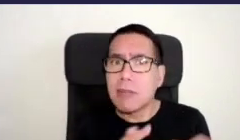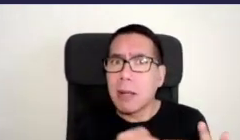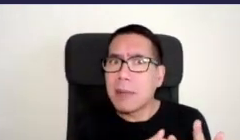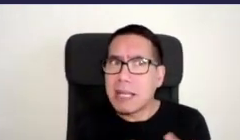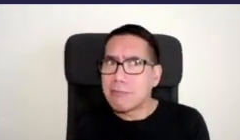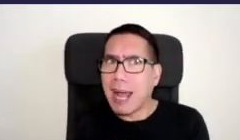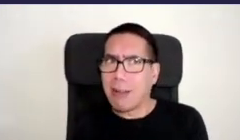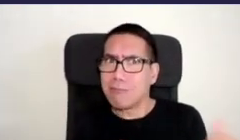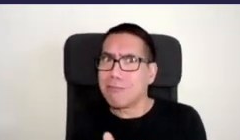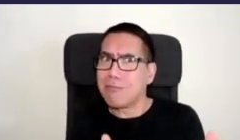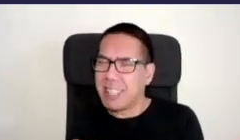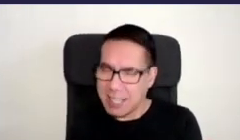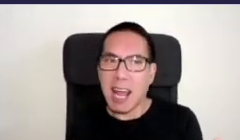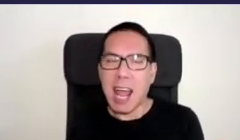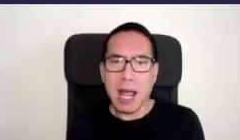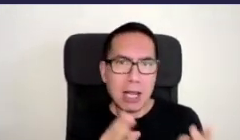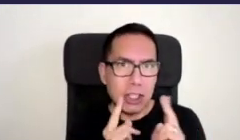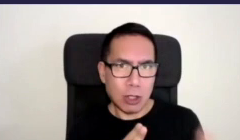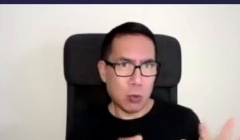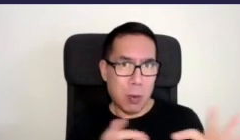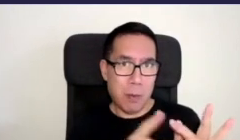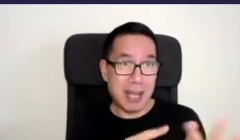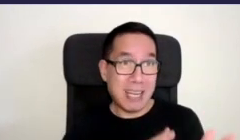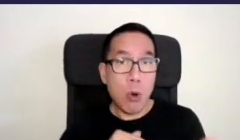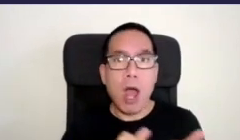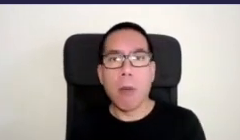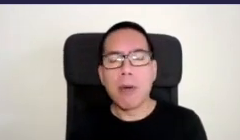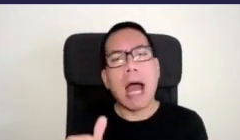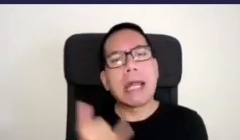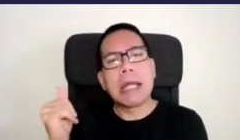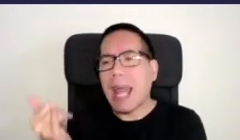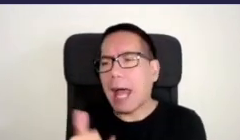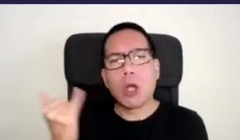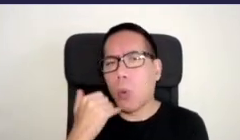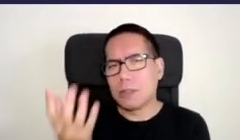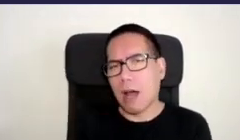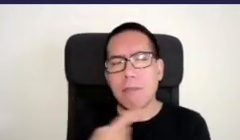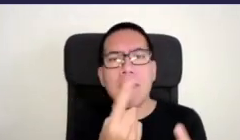and our native bees do need more help than the honeybees honeybees will always be there